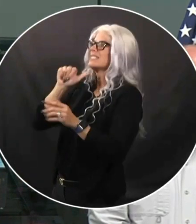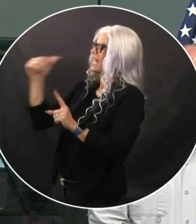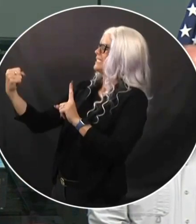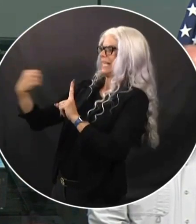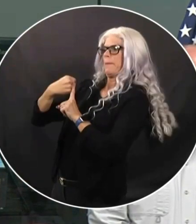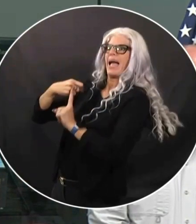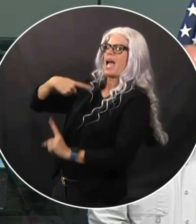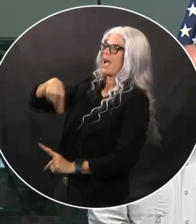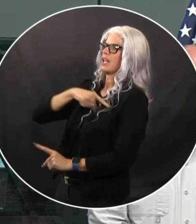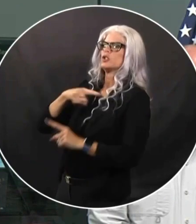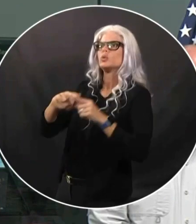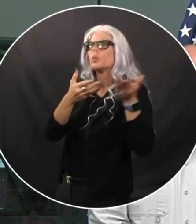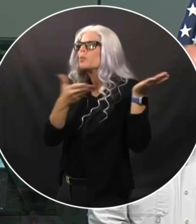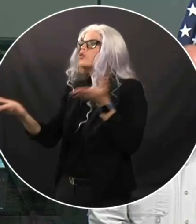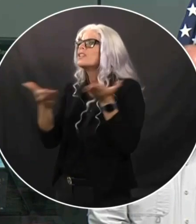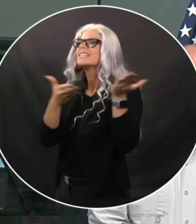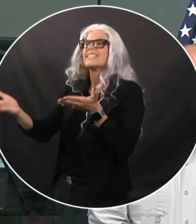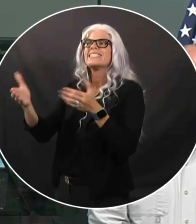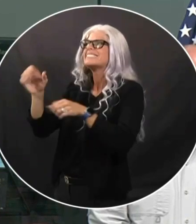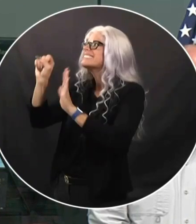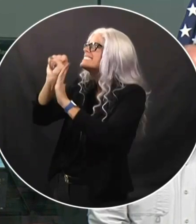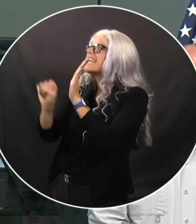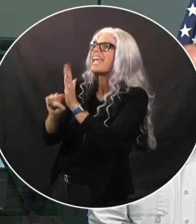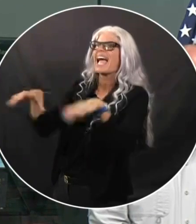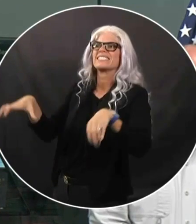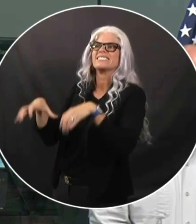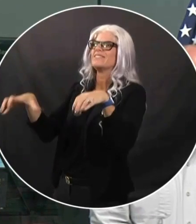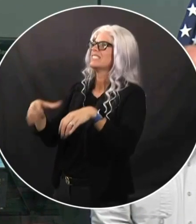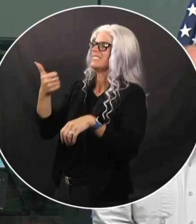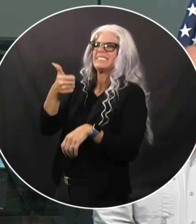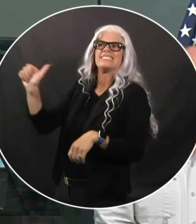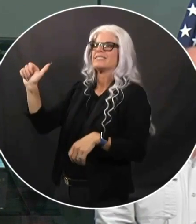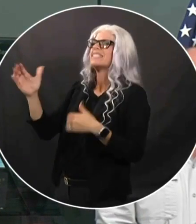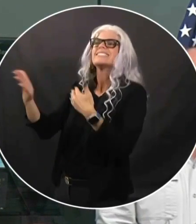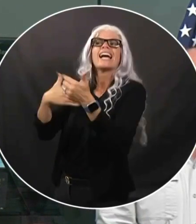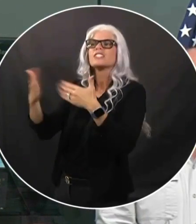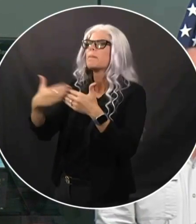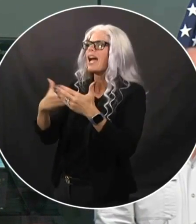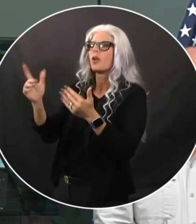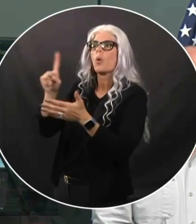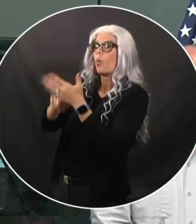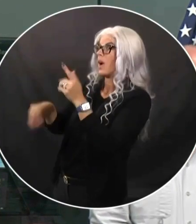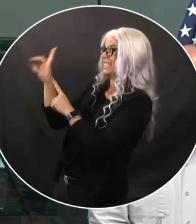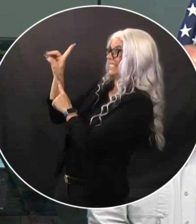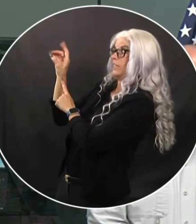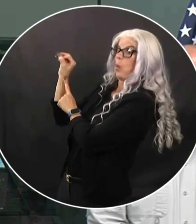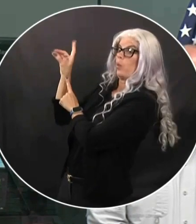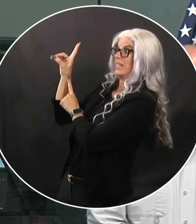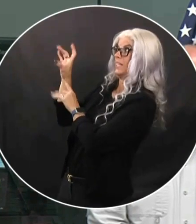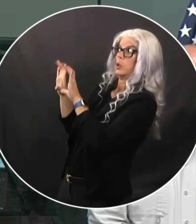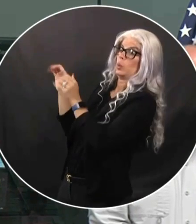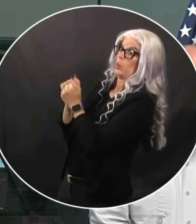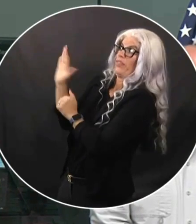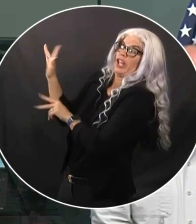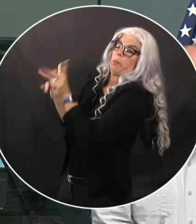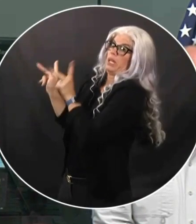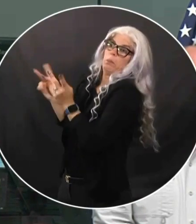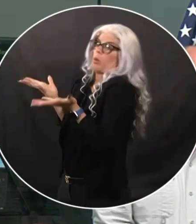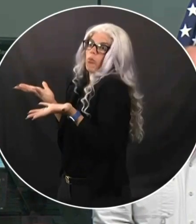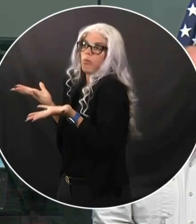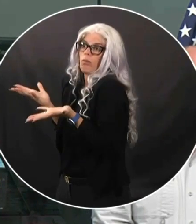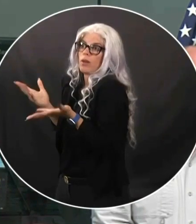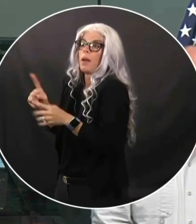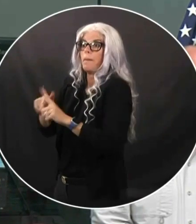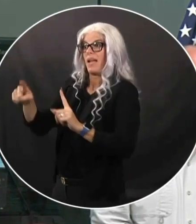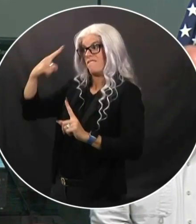active duty. So regardless of what DOD may end up doing with those people, which is still undetermined, we will